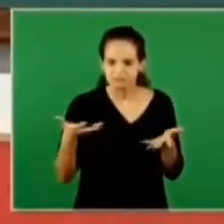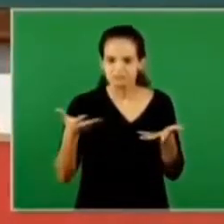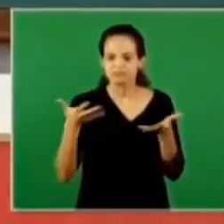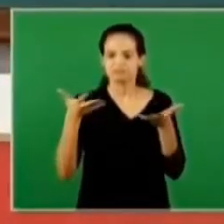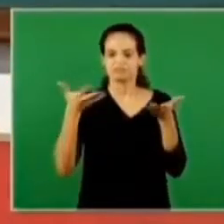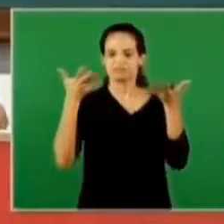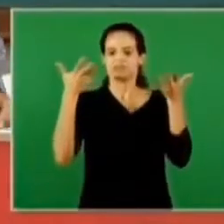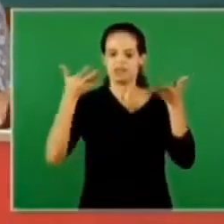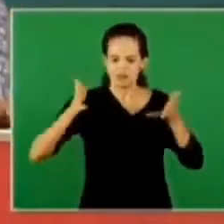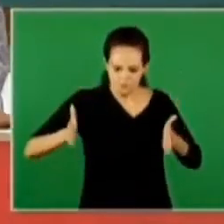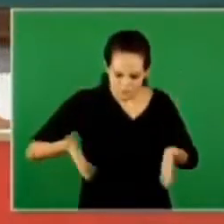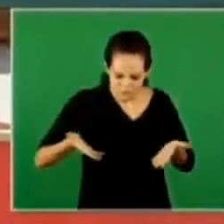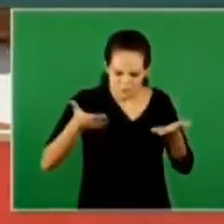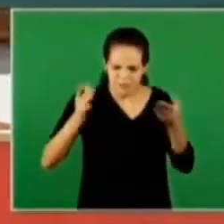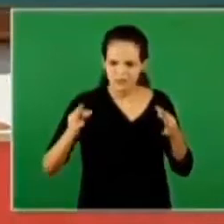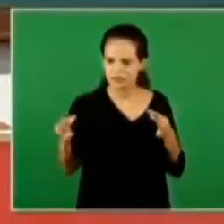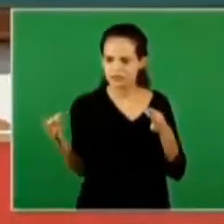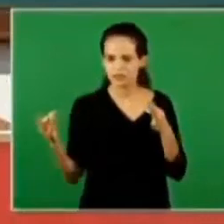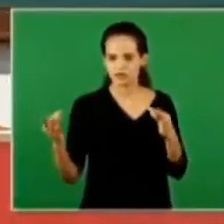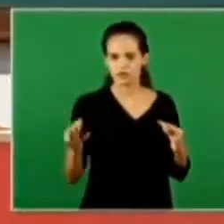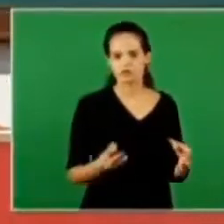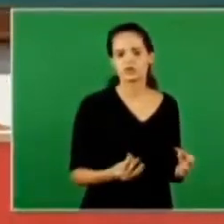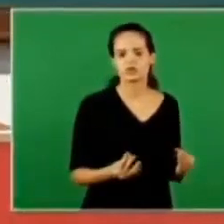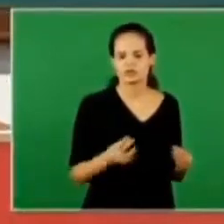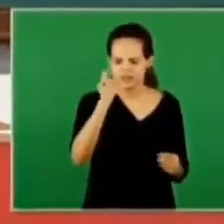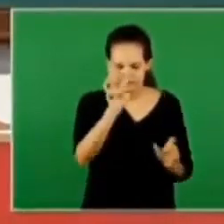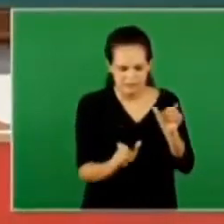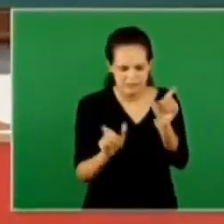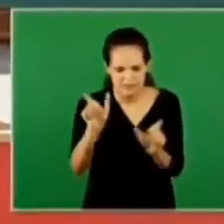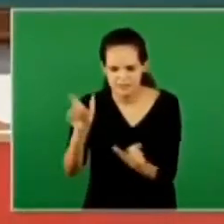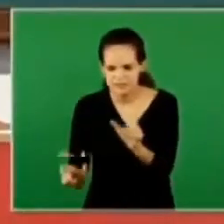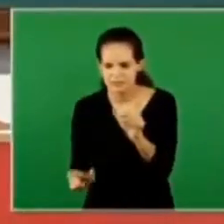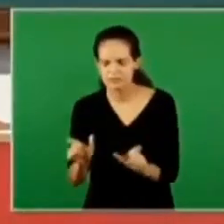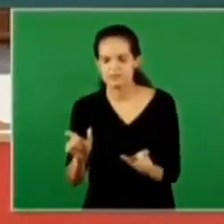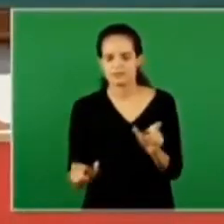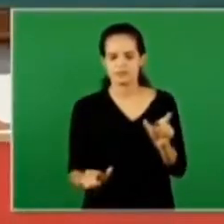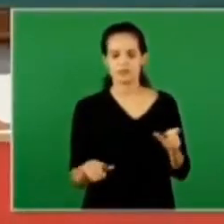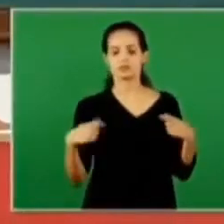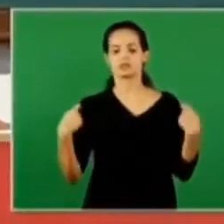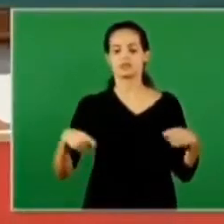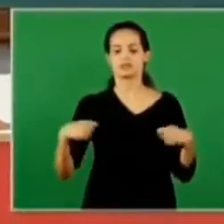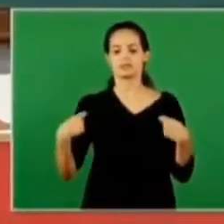to rise up all of those that need